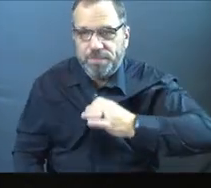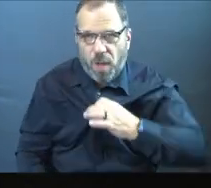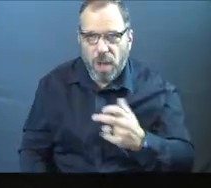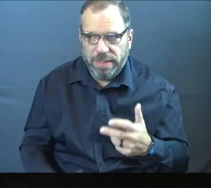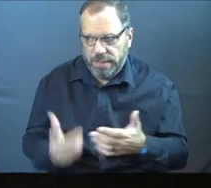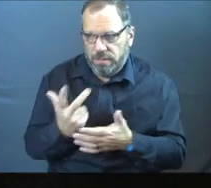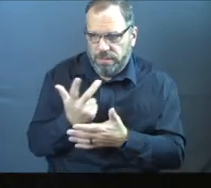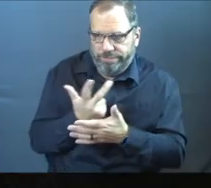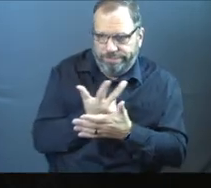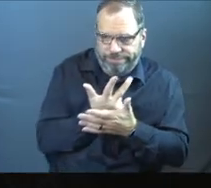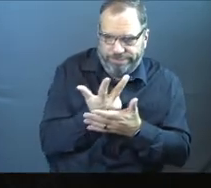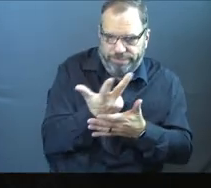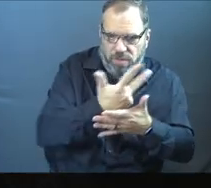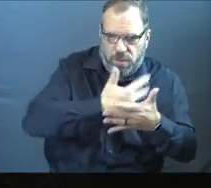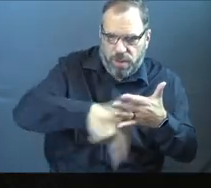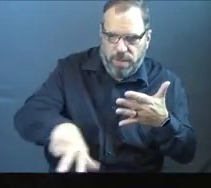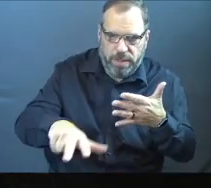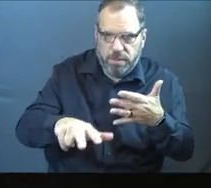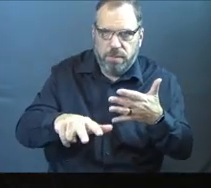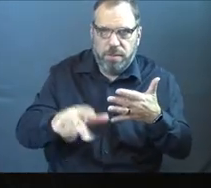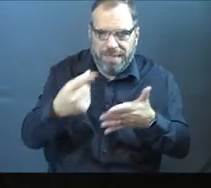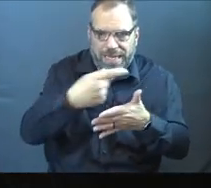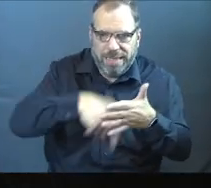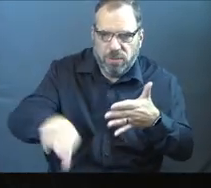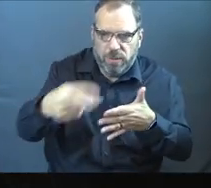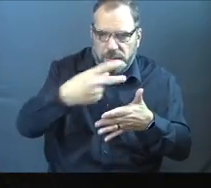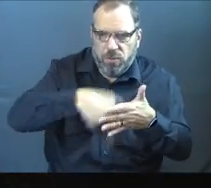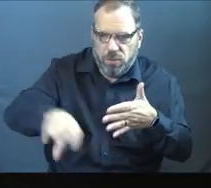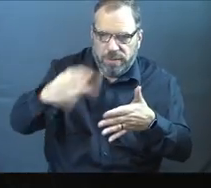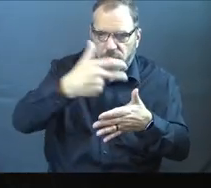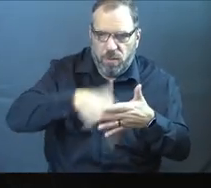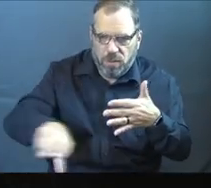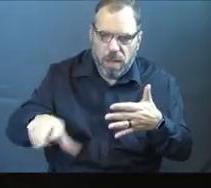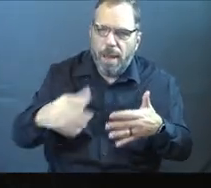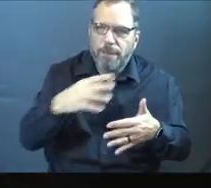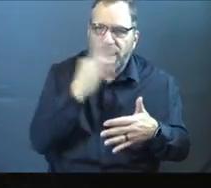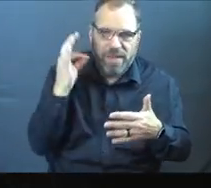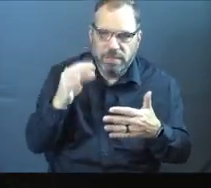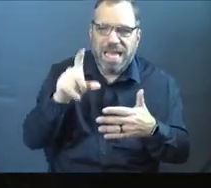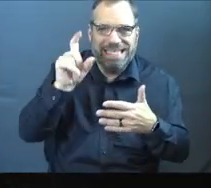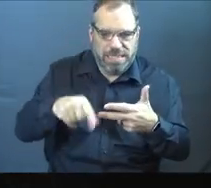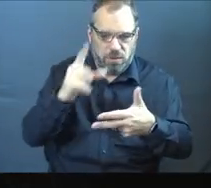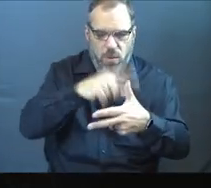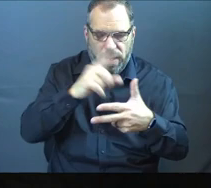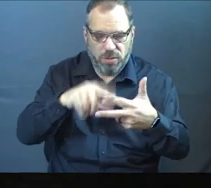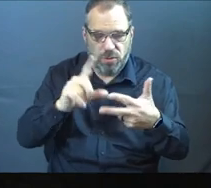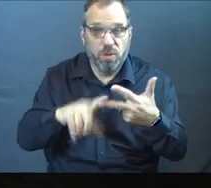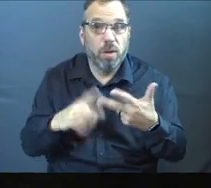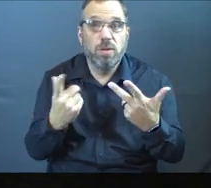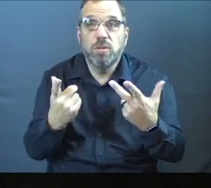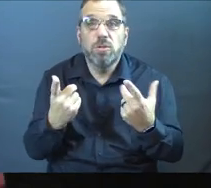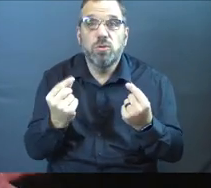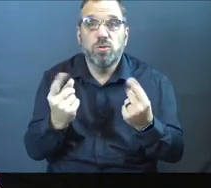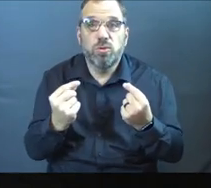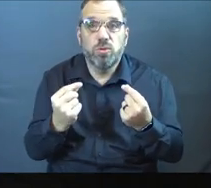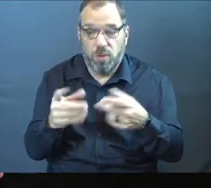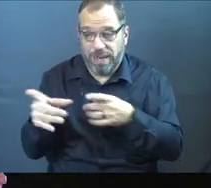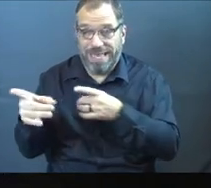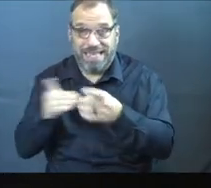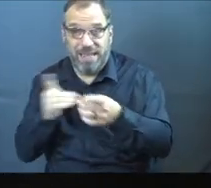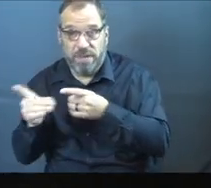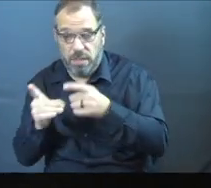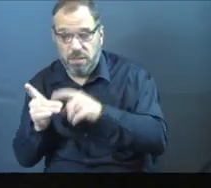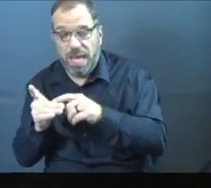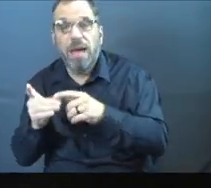these three weeks, what are the needs of my fasting time with the Lord? Three different needs. And to do that, we're going to do is we're to take that definition